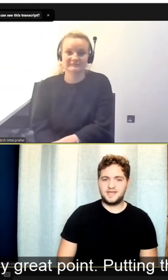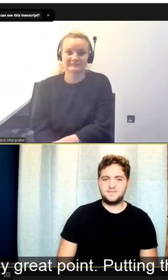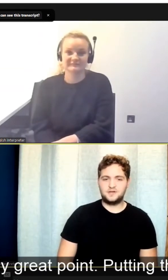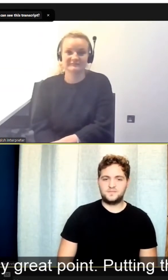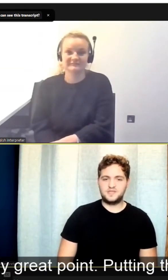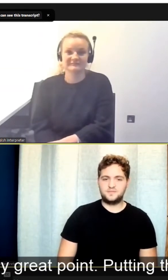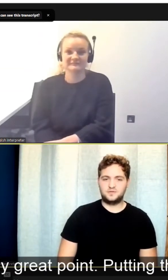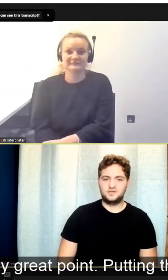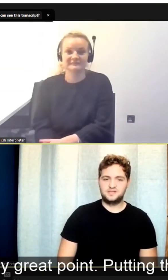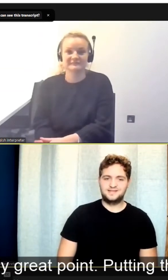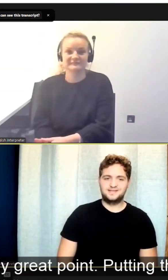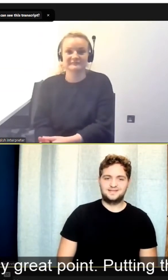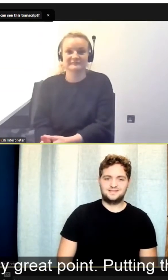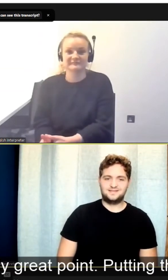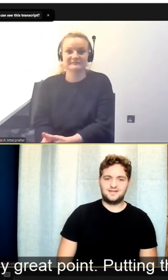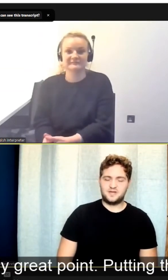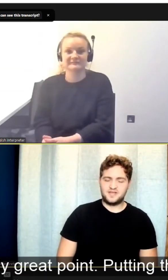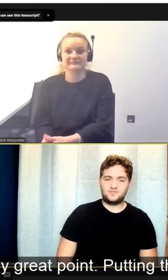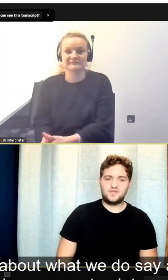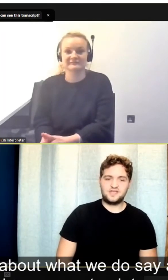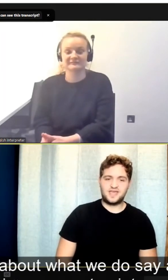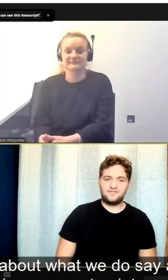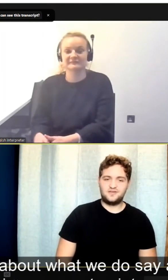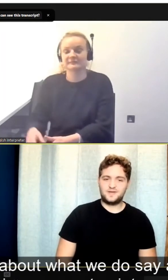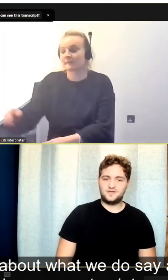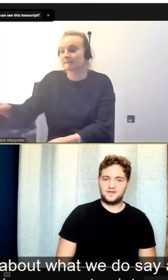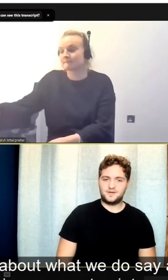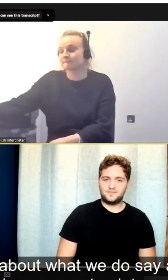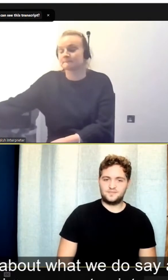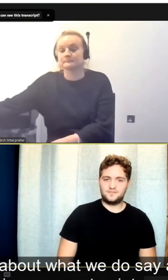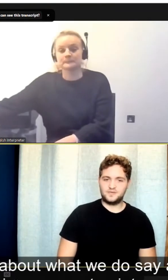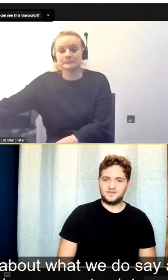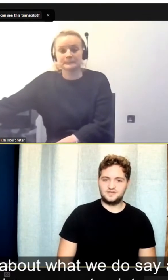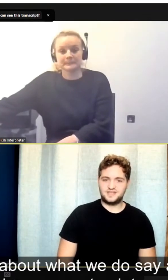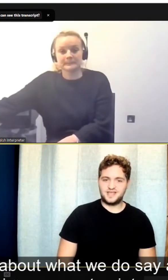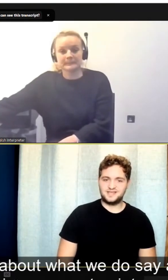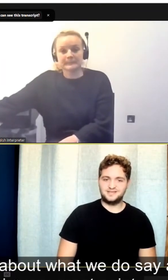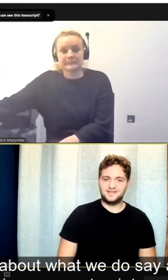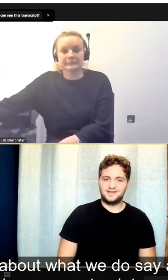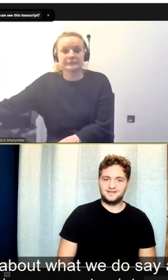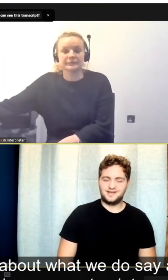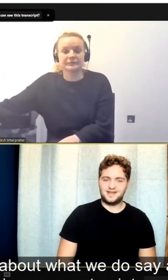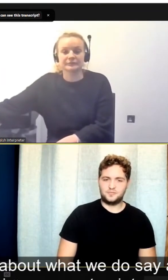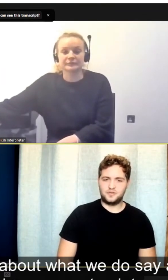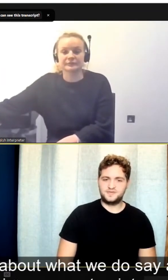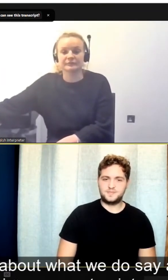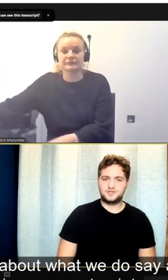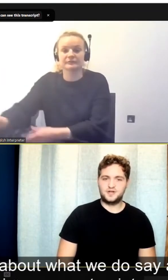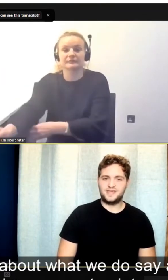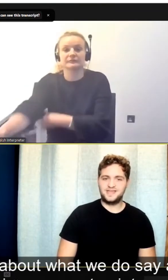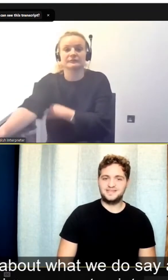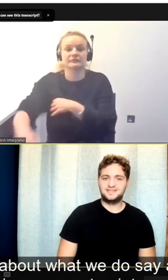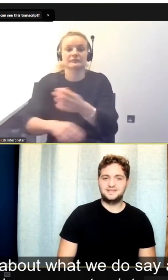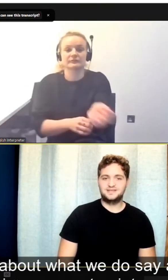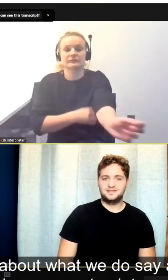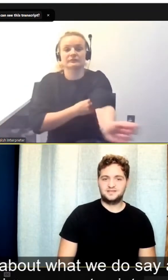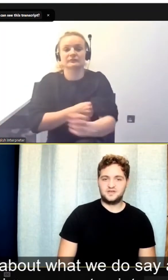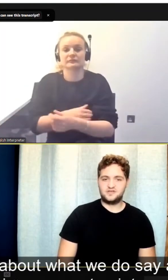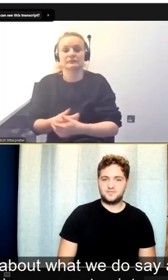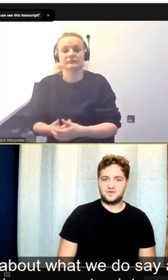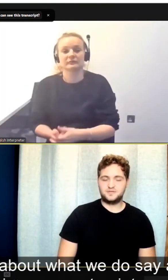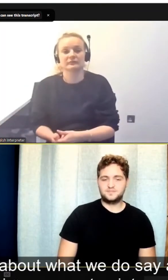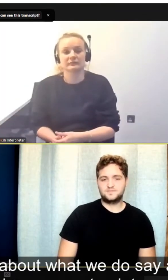Putting that label on people. And you have to be very careful about what we do say and what the perception of that is.